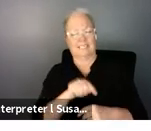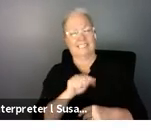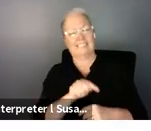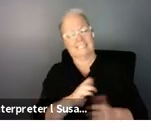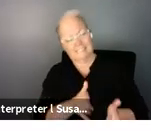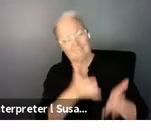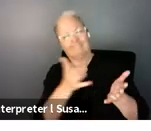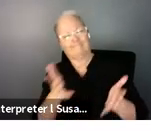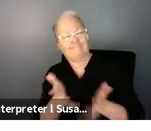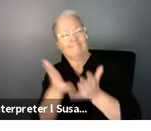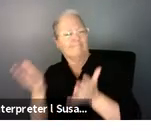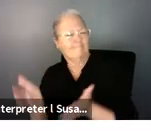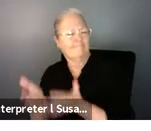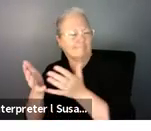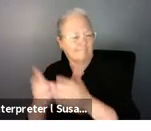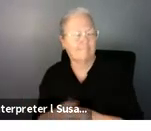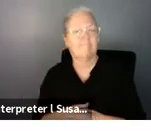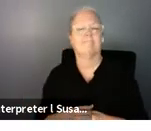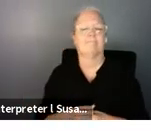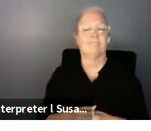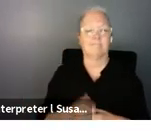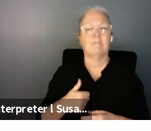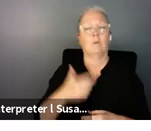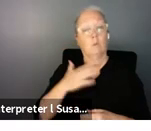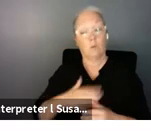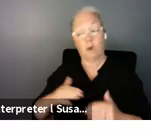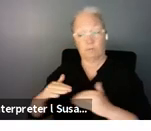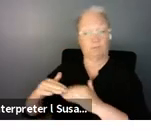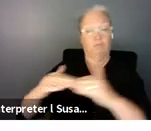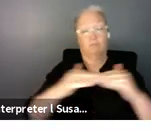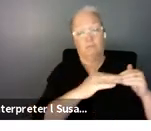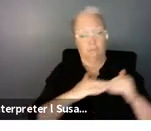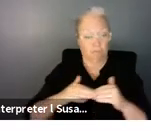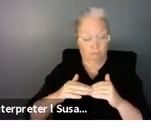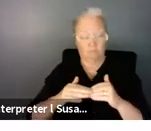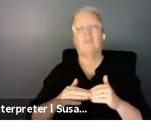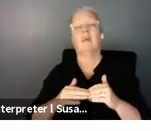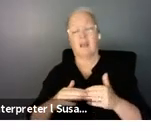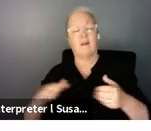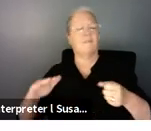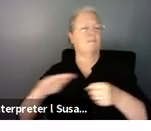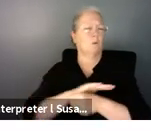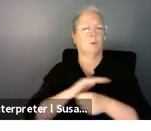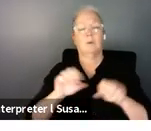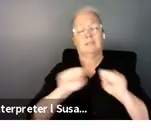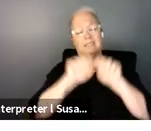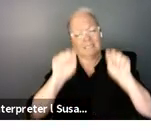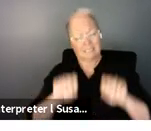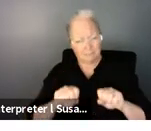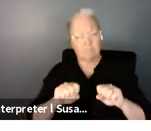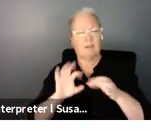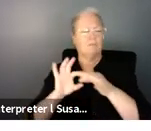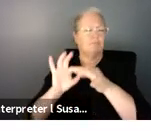integration um initially with the vision of working to a fully integrated system um going forward